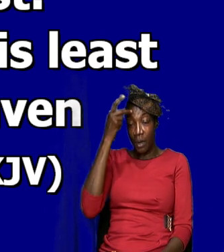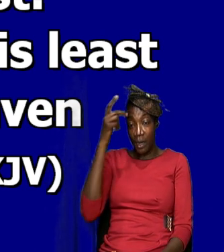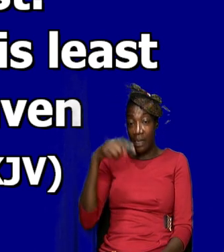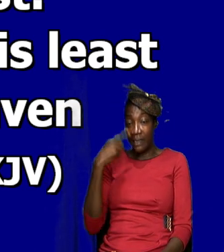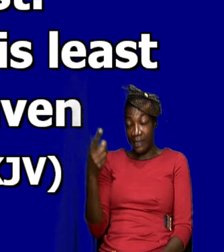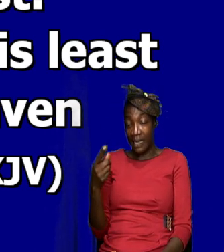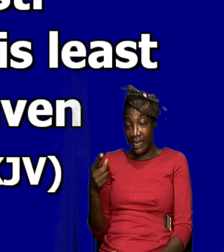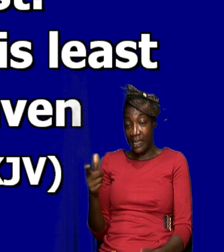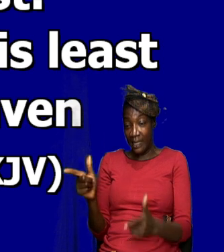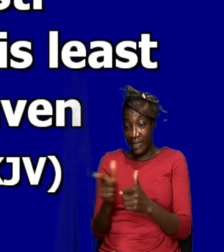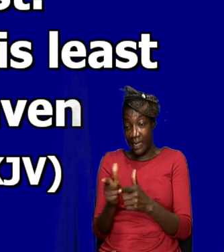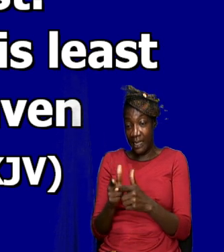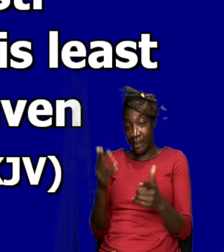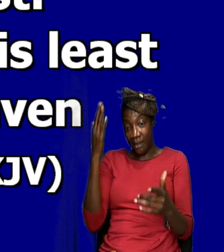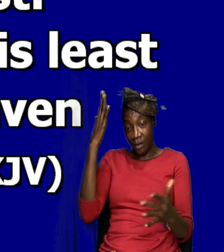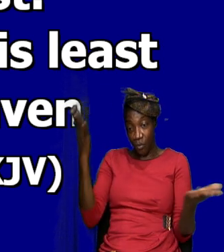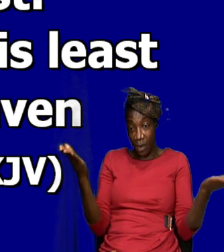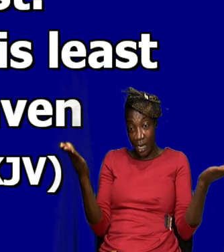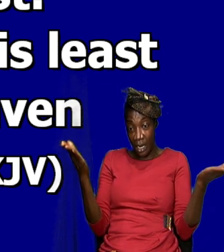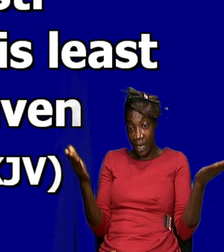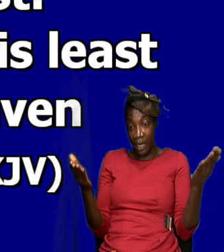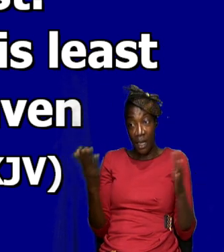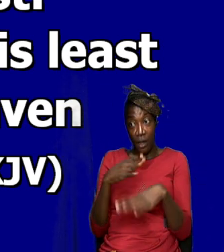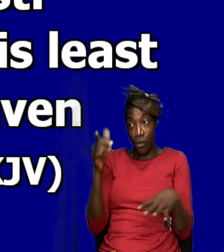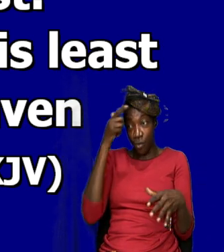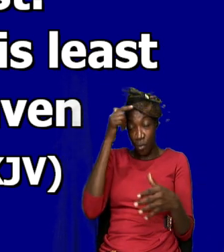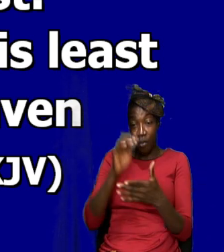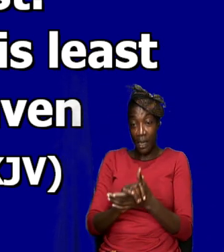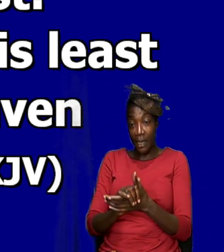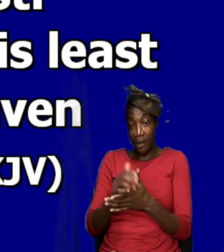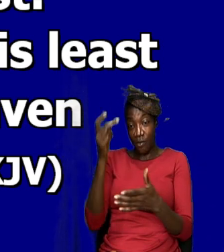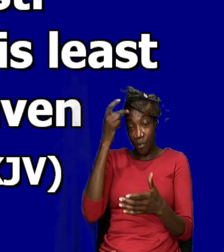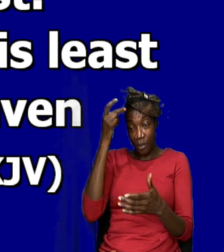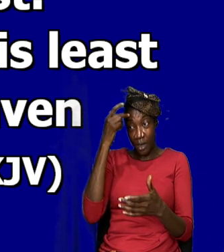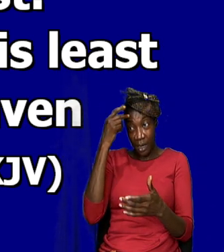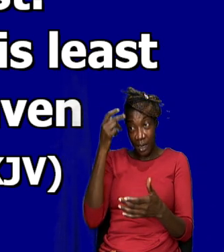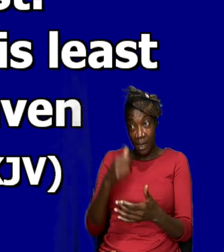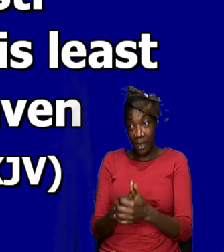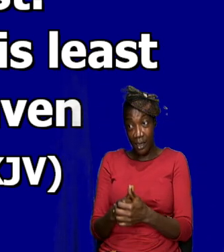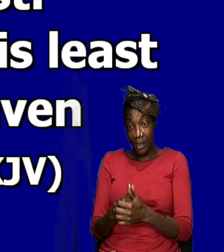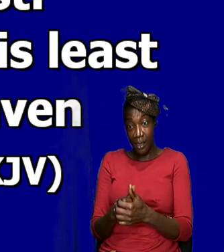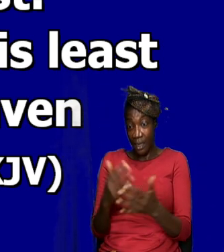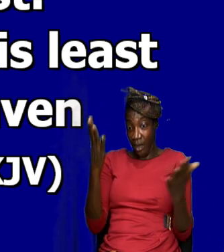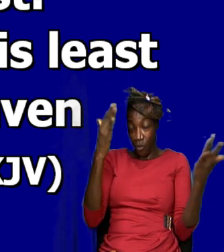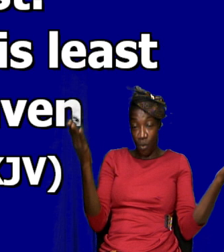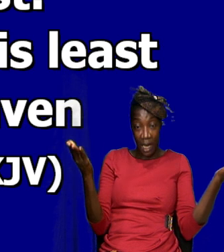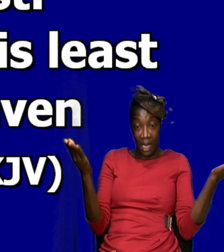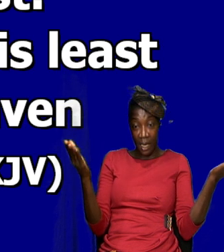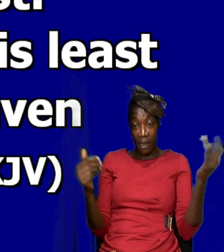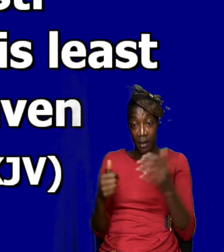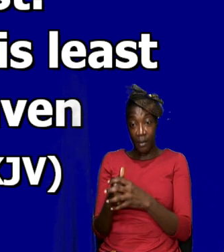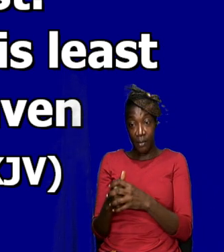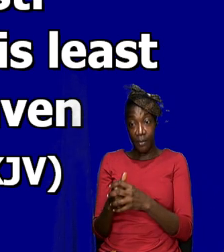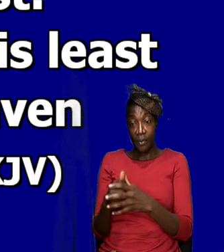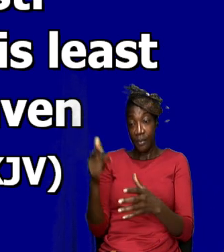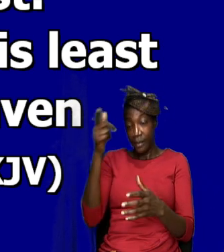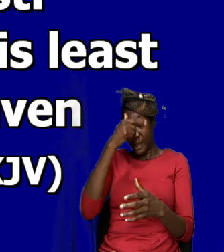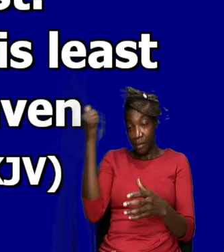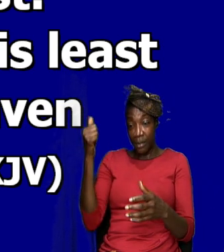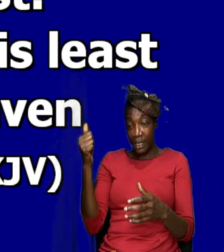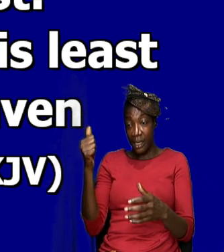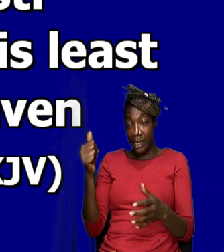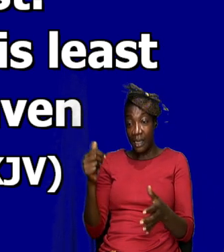least why Paul said he was the least I don't believe Paul though but Paul said he is the least why he said that he is the least because he